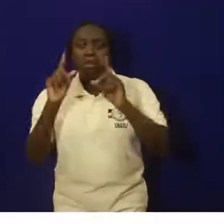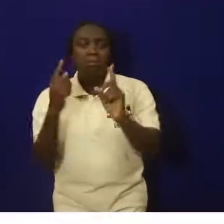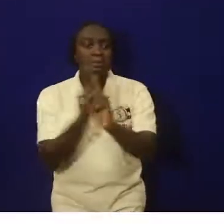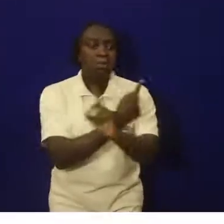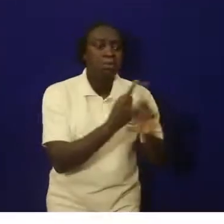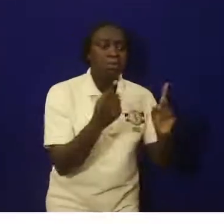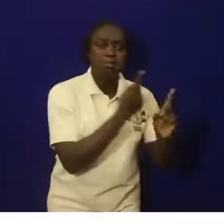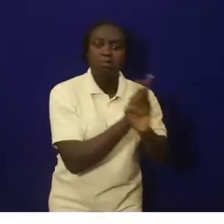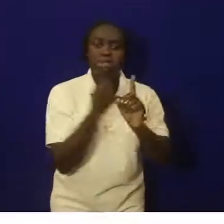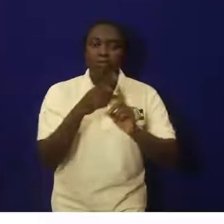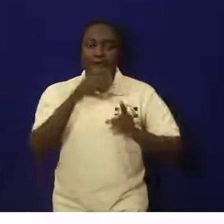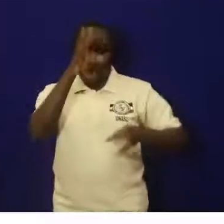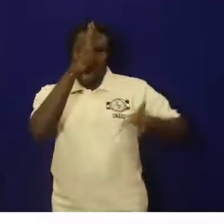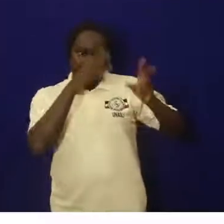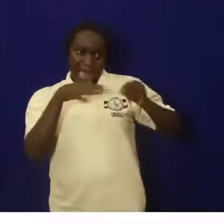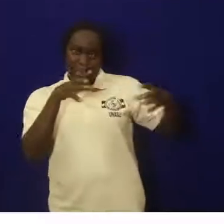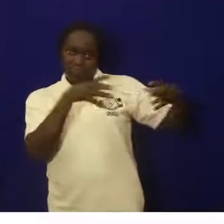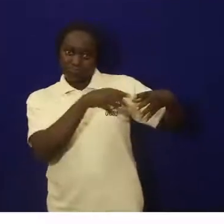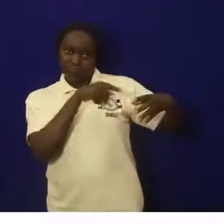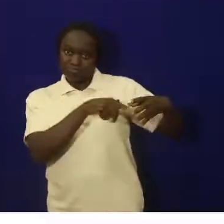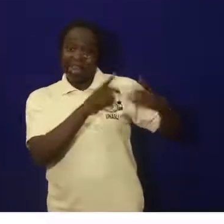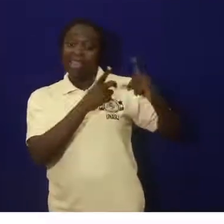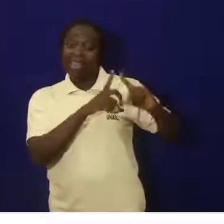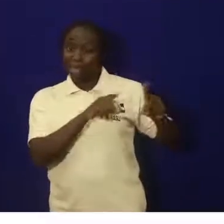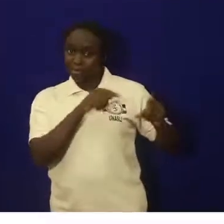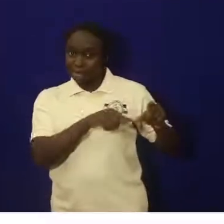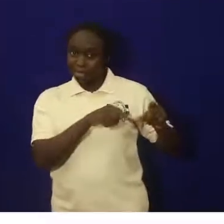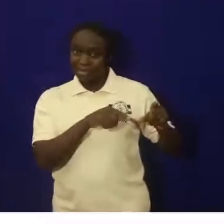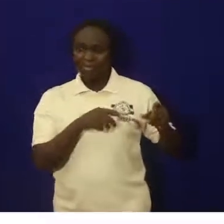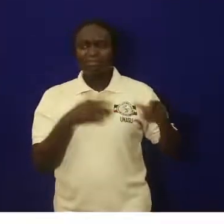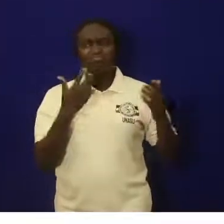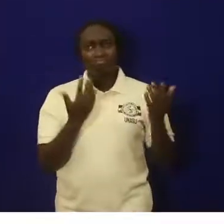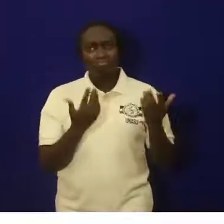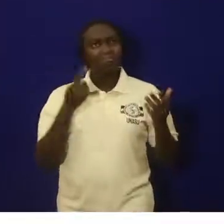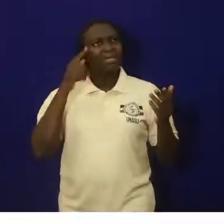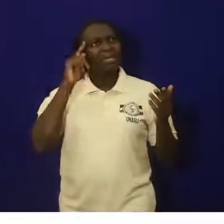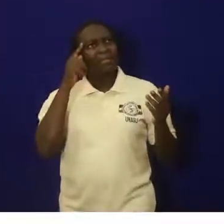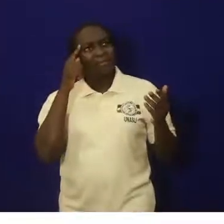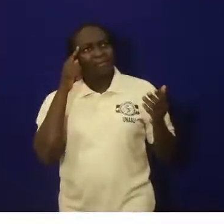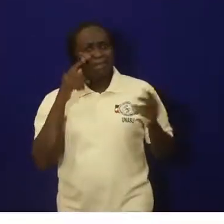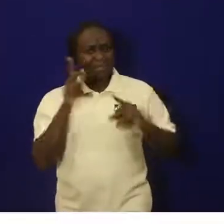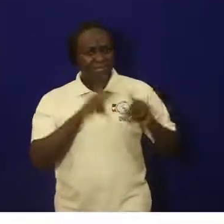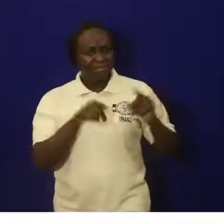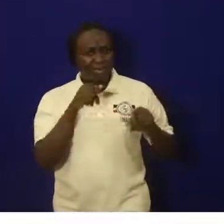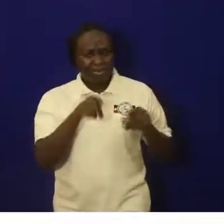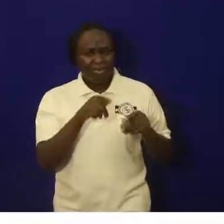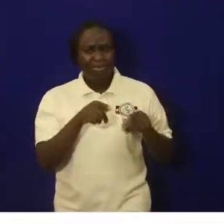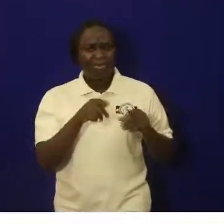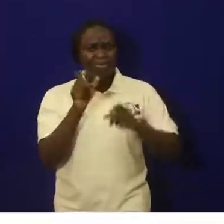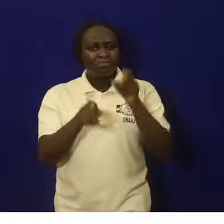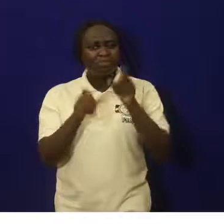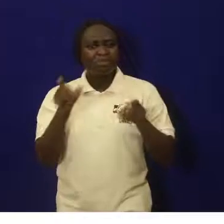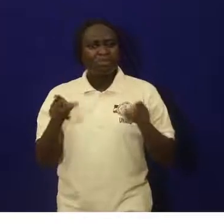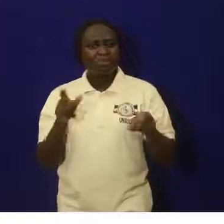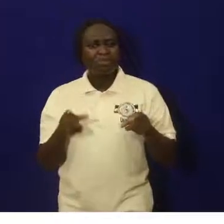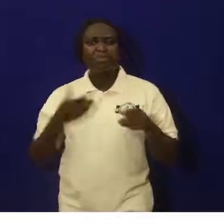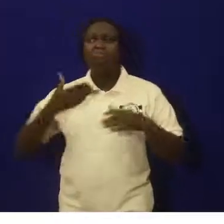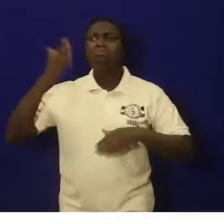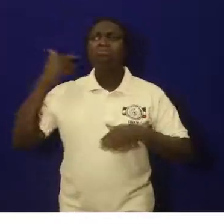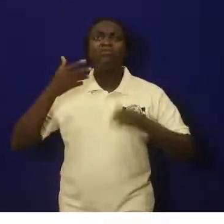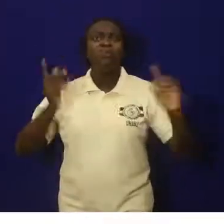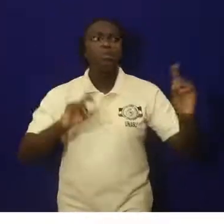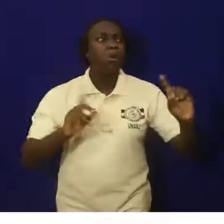And we think of the way these people move, for example, where